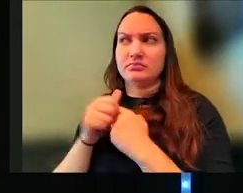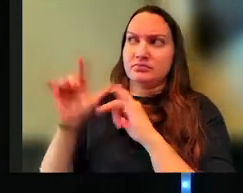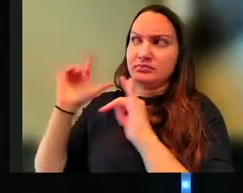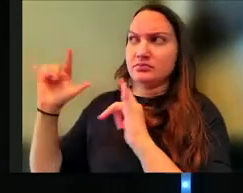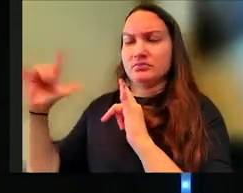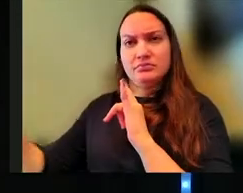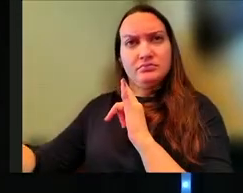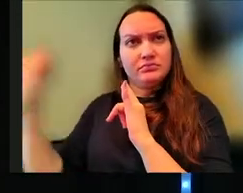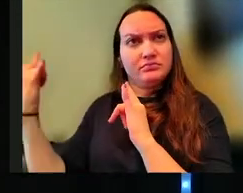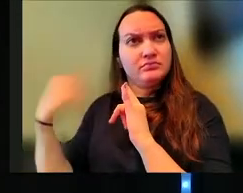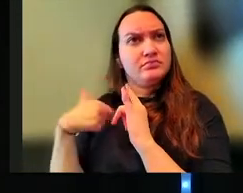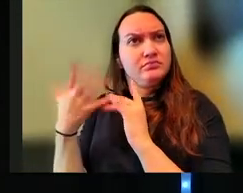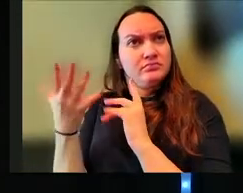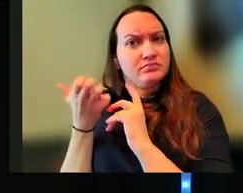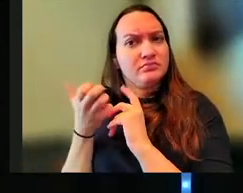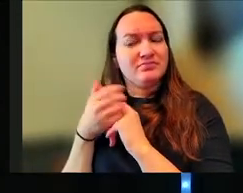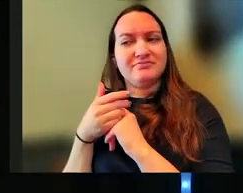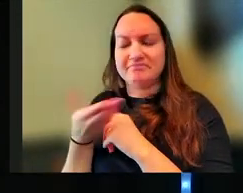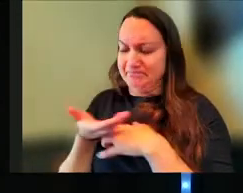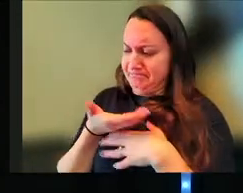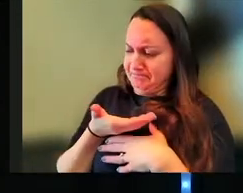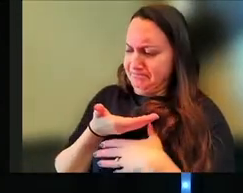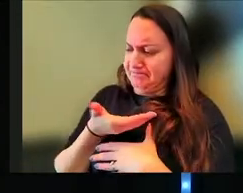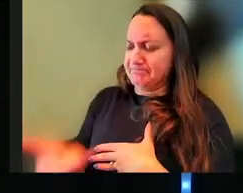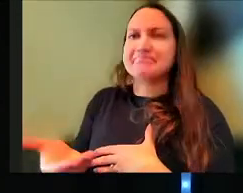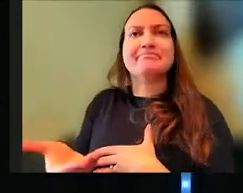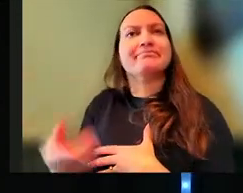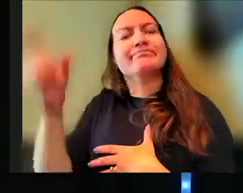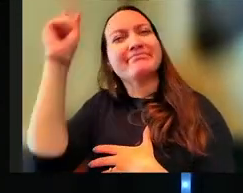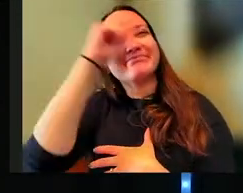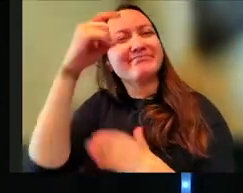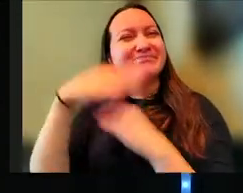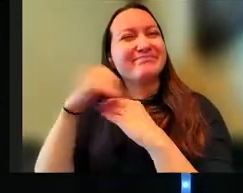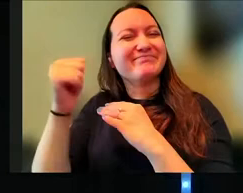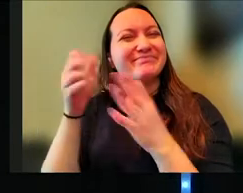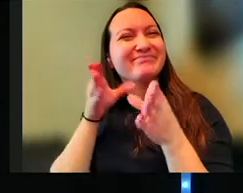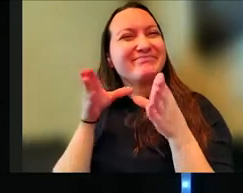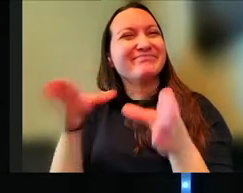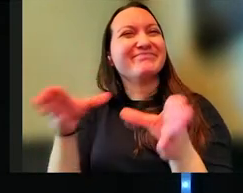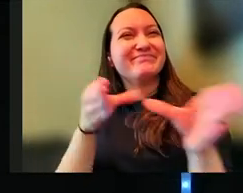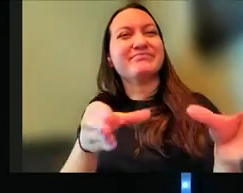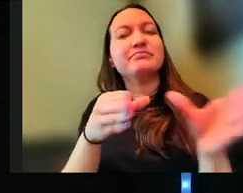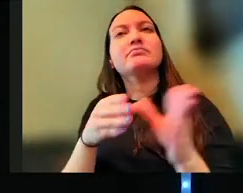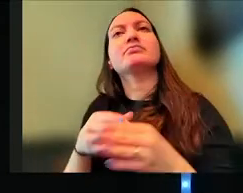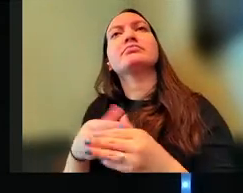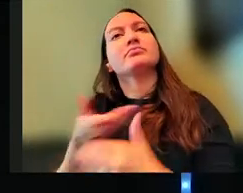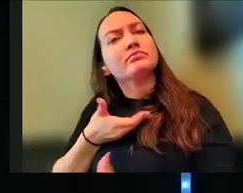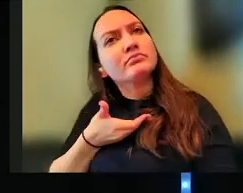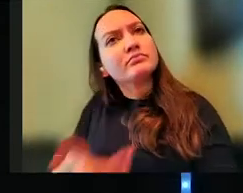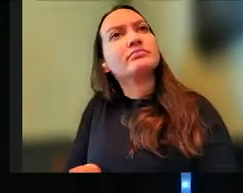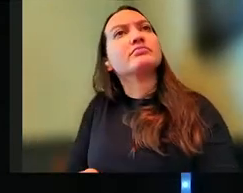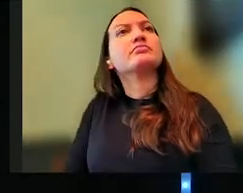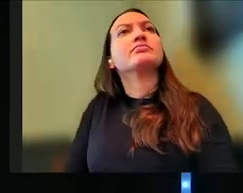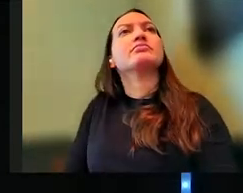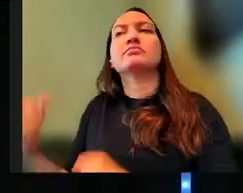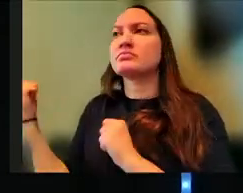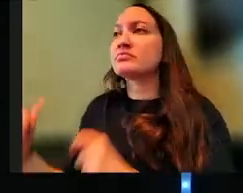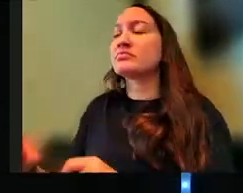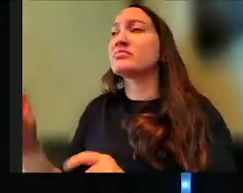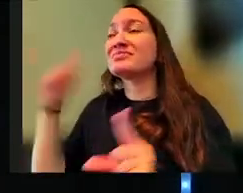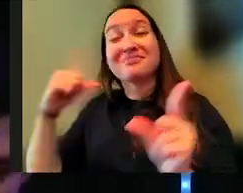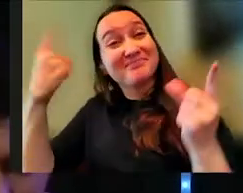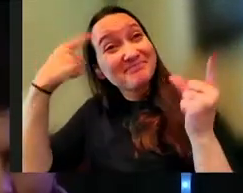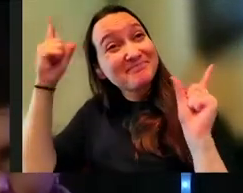Come to me. This invitation, as wisdom calls out in the streets, it's an invitation to everybody. Do we hear that today, church?